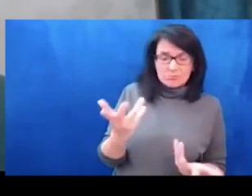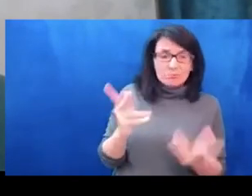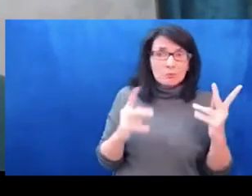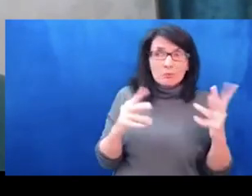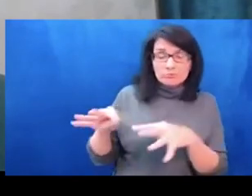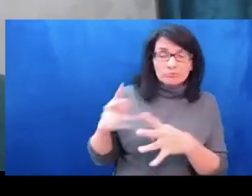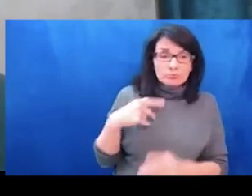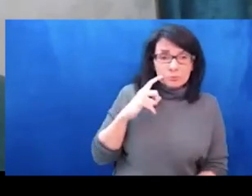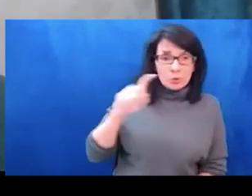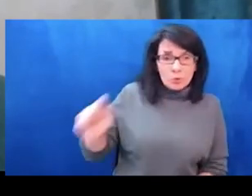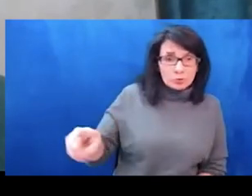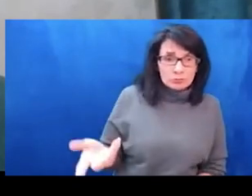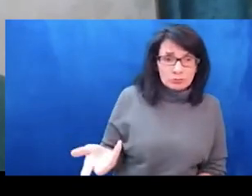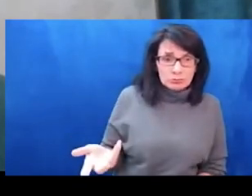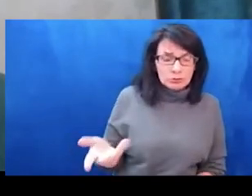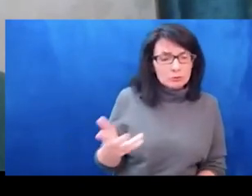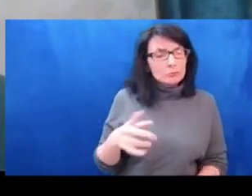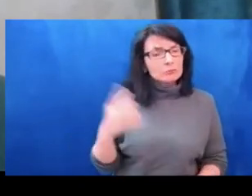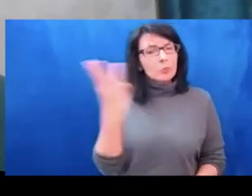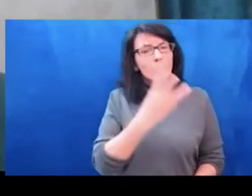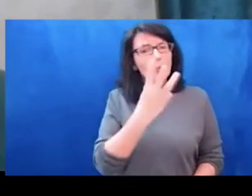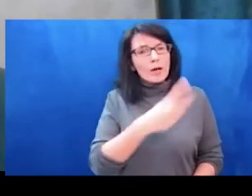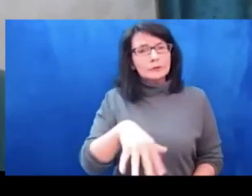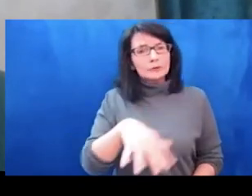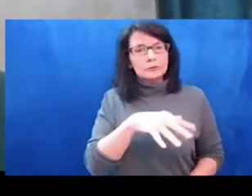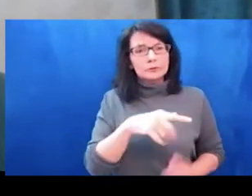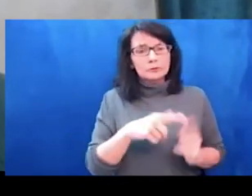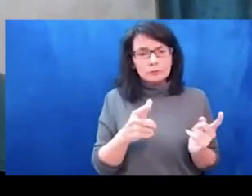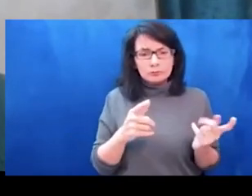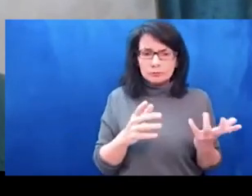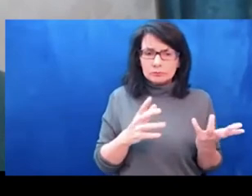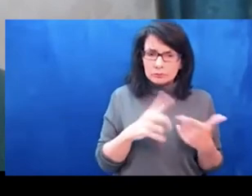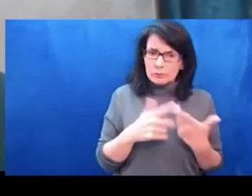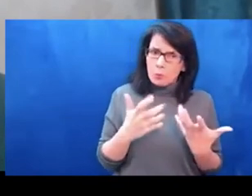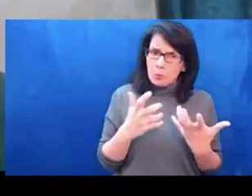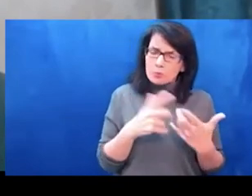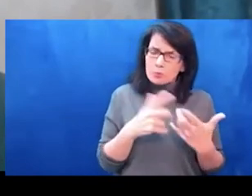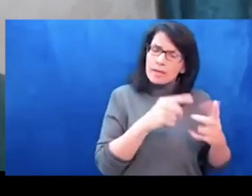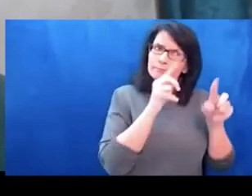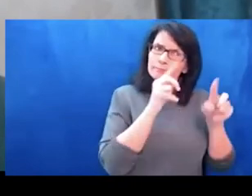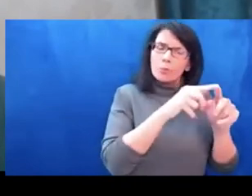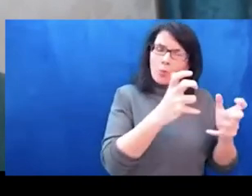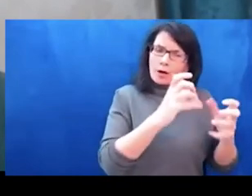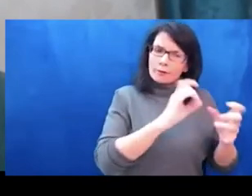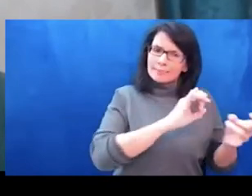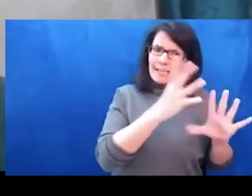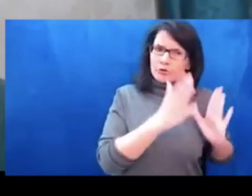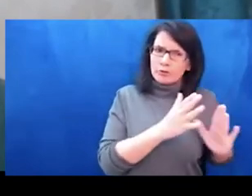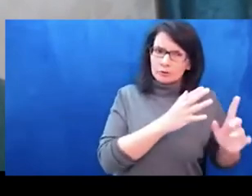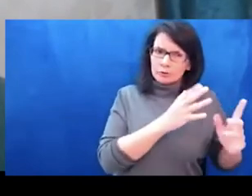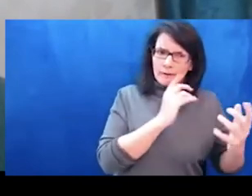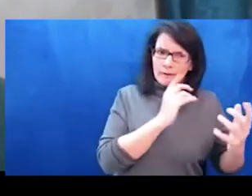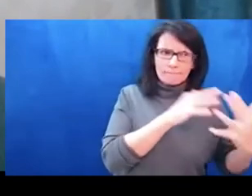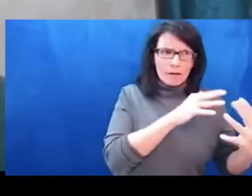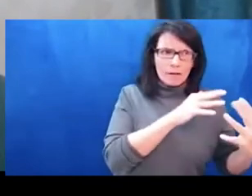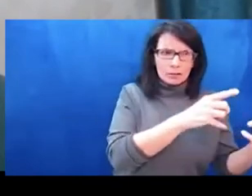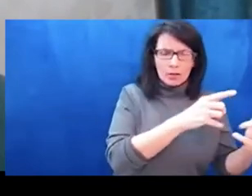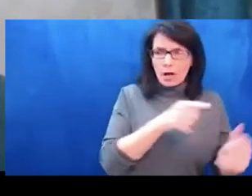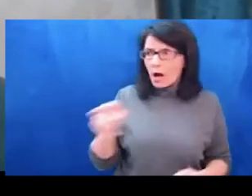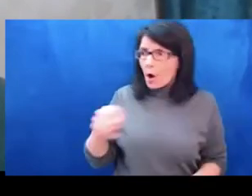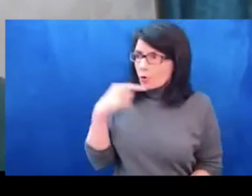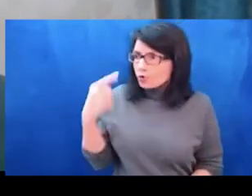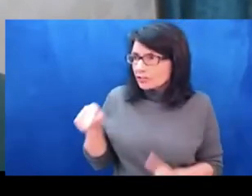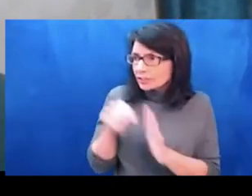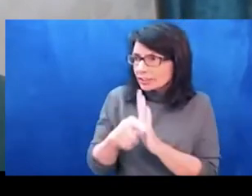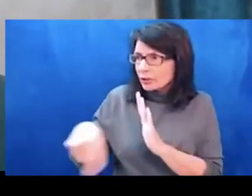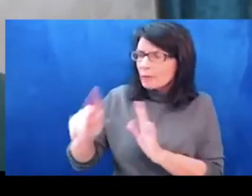an already established pretext that Russians or actually anyone can actually use to kill them, which is the war in